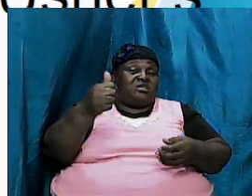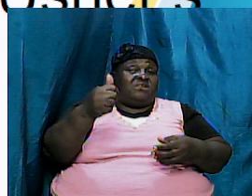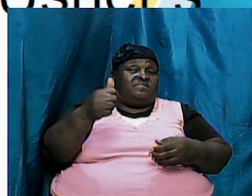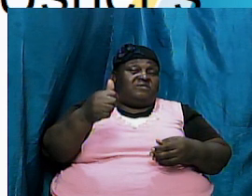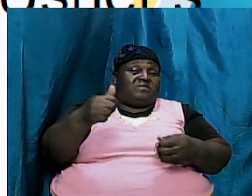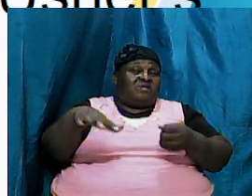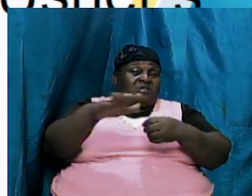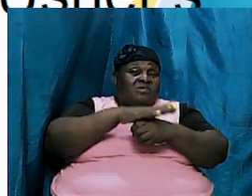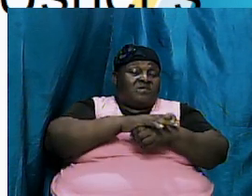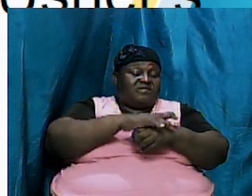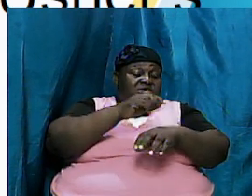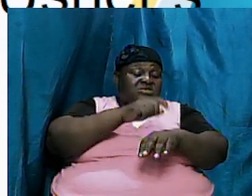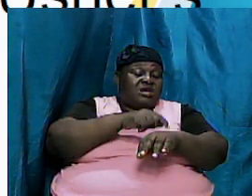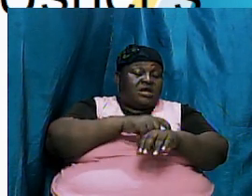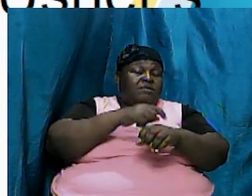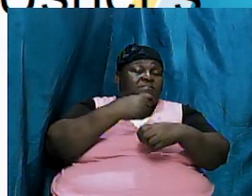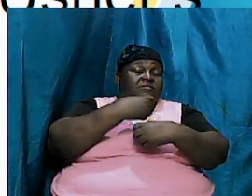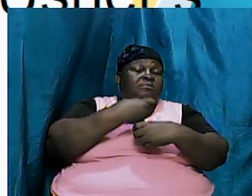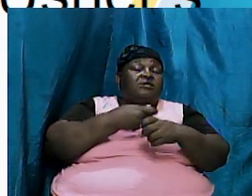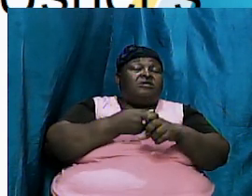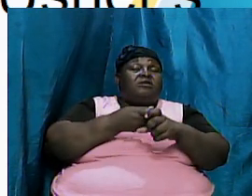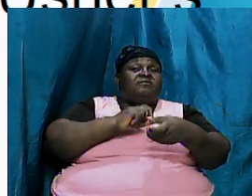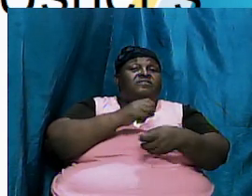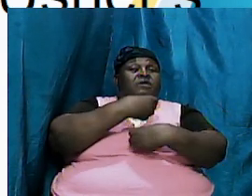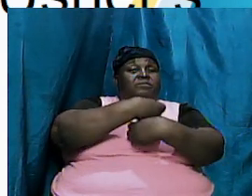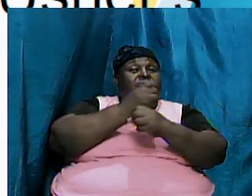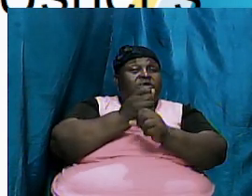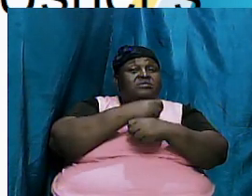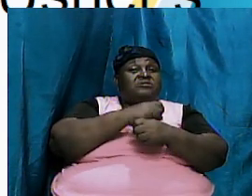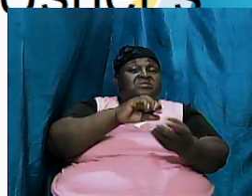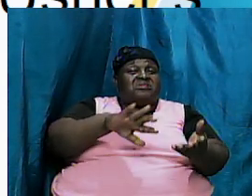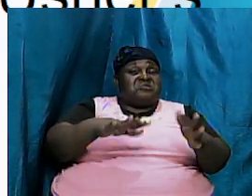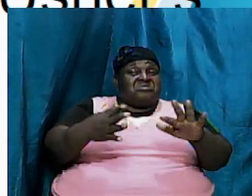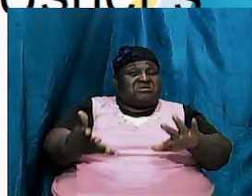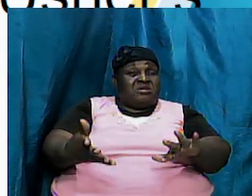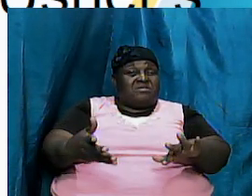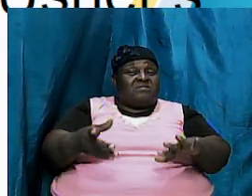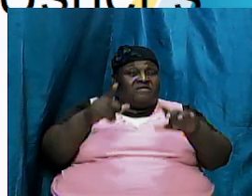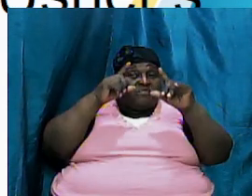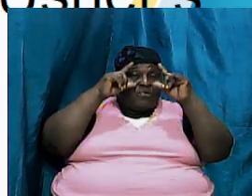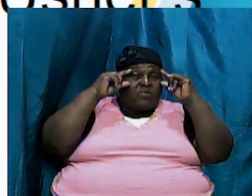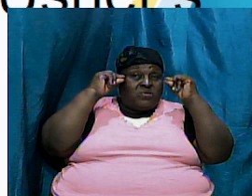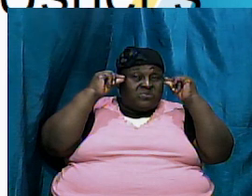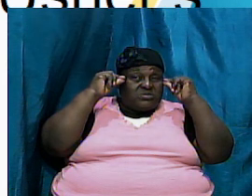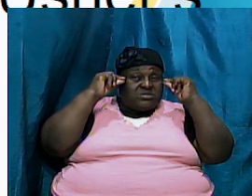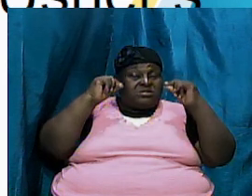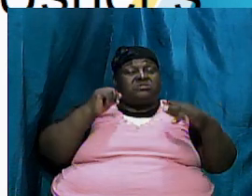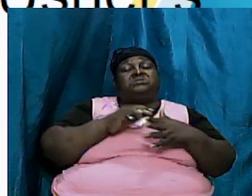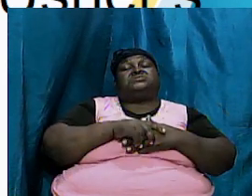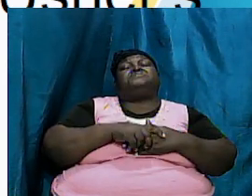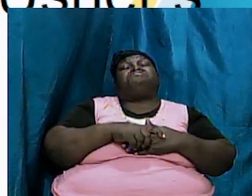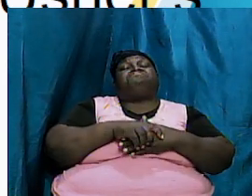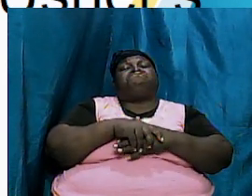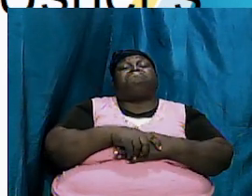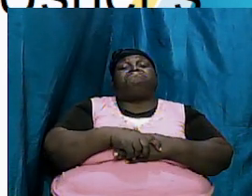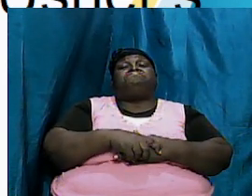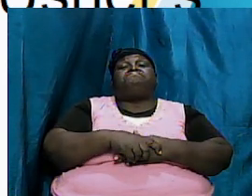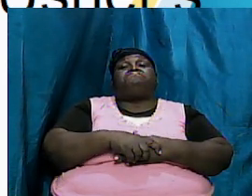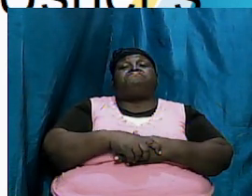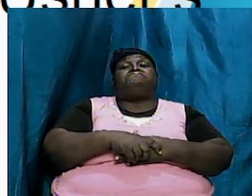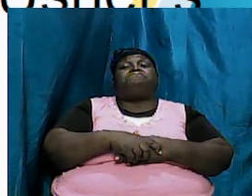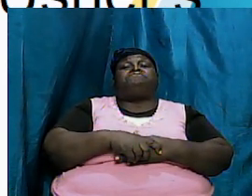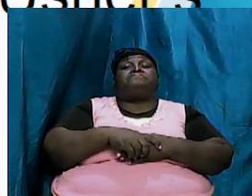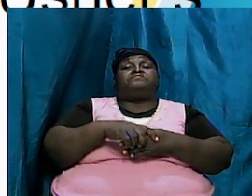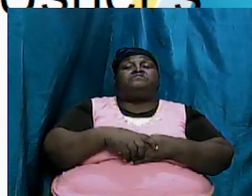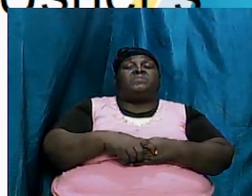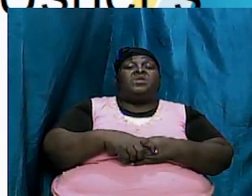time from creation until the death of Joseph remember you had Abraham Isaac and Jacob which are called the patriarchs now Jacob had